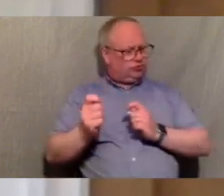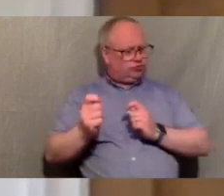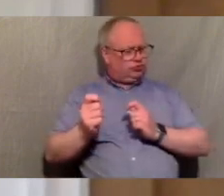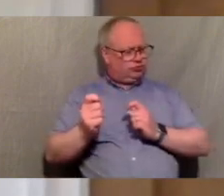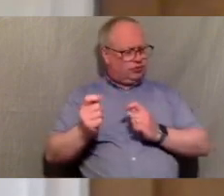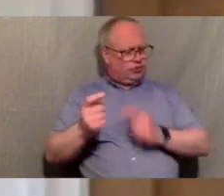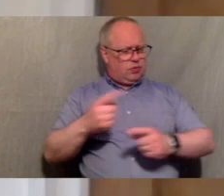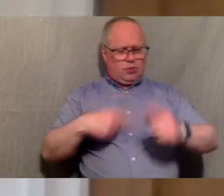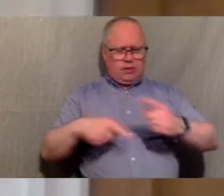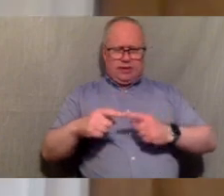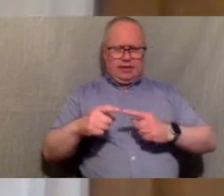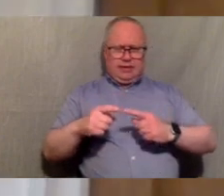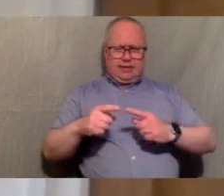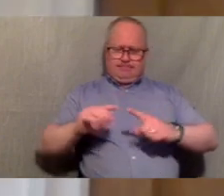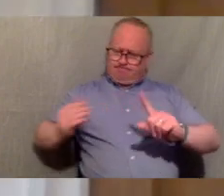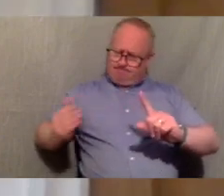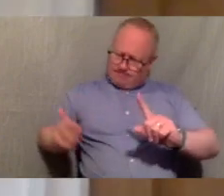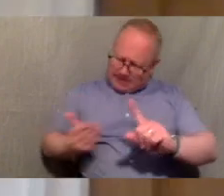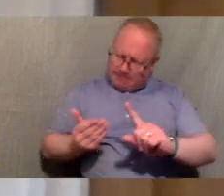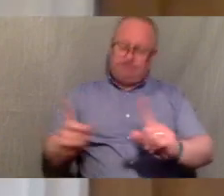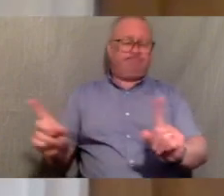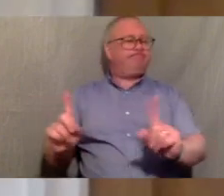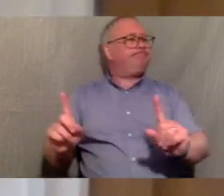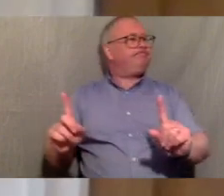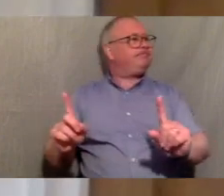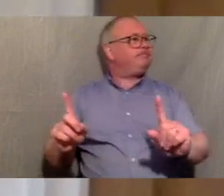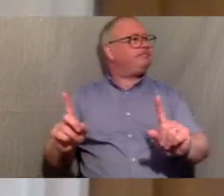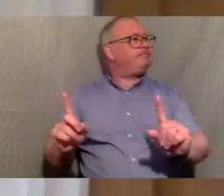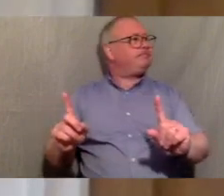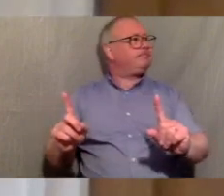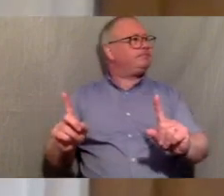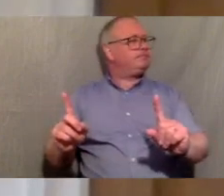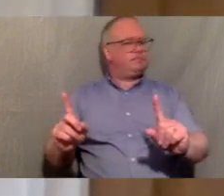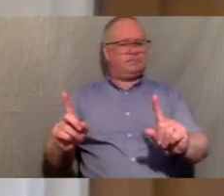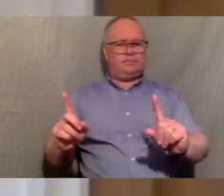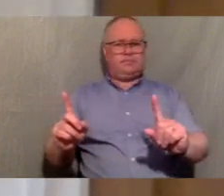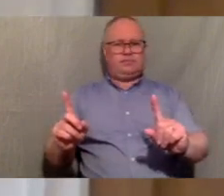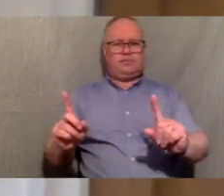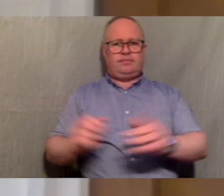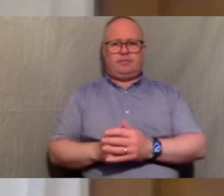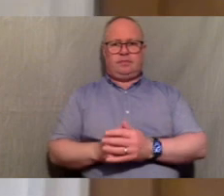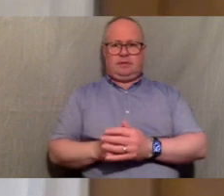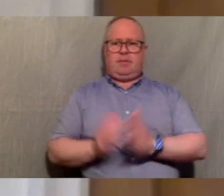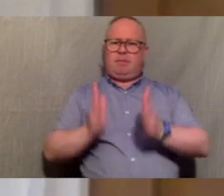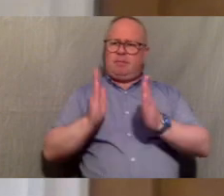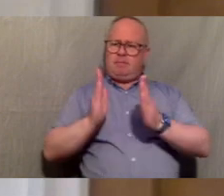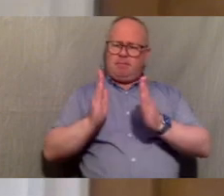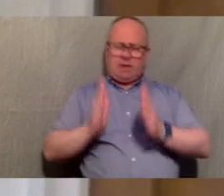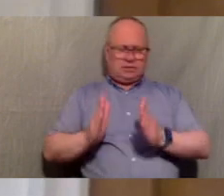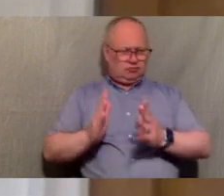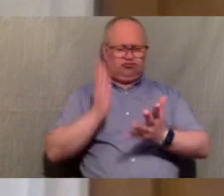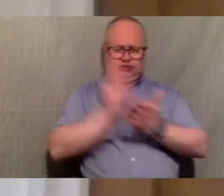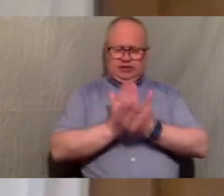we're we're working towards um begin with unprecedented solidarity with the global south